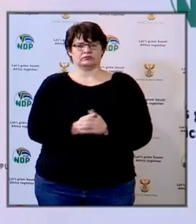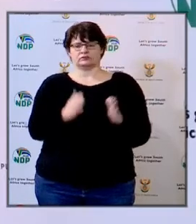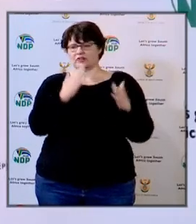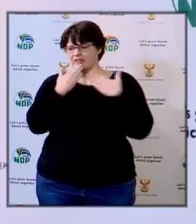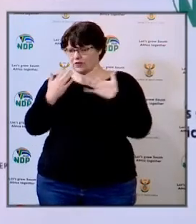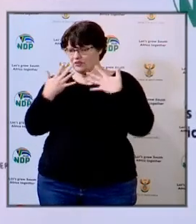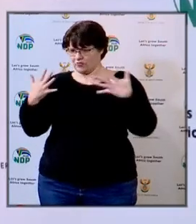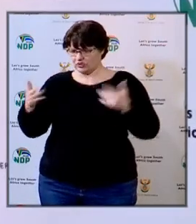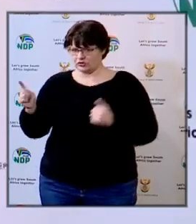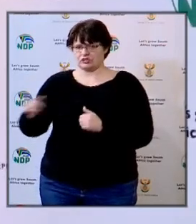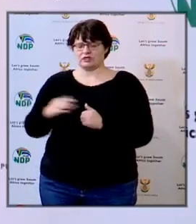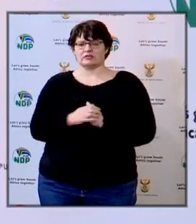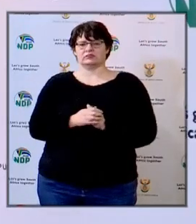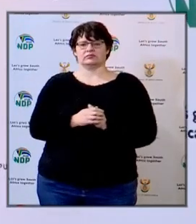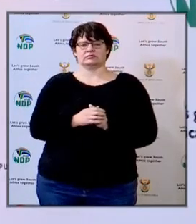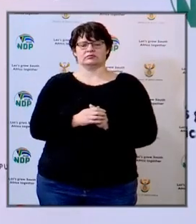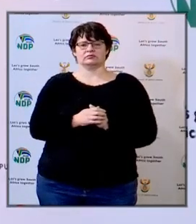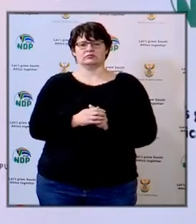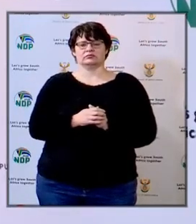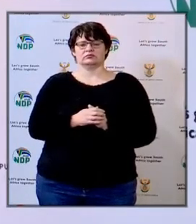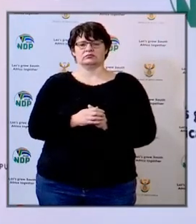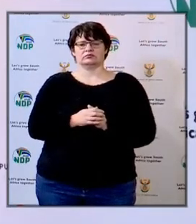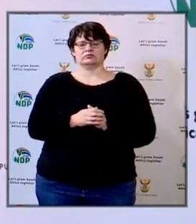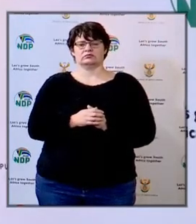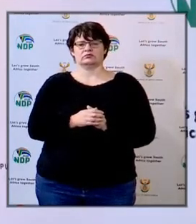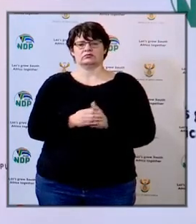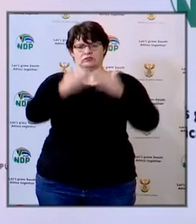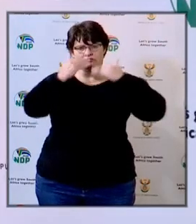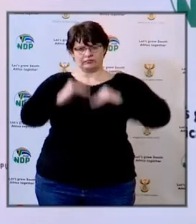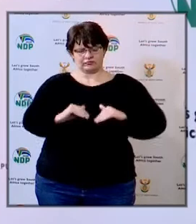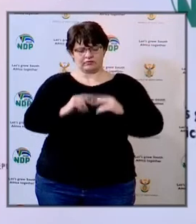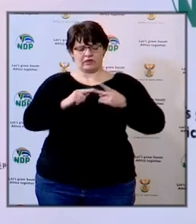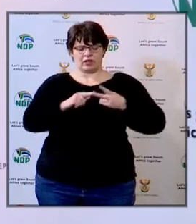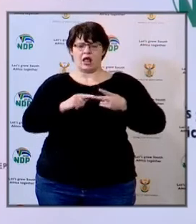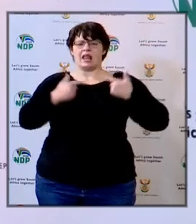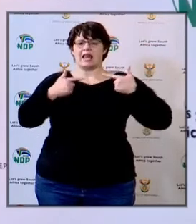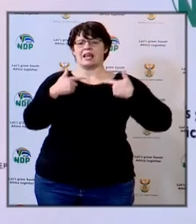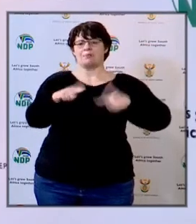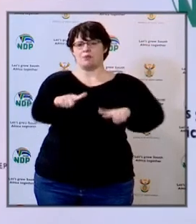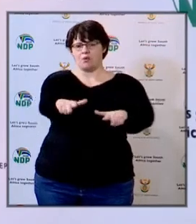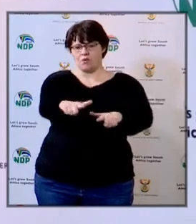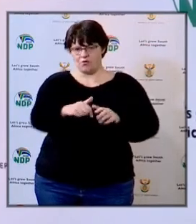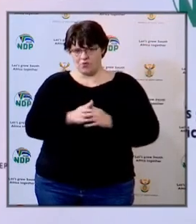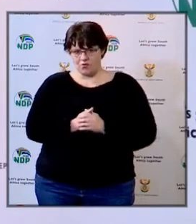Okay, thanks very much. I will now bring Limpopo.